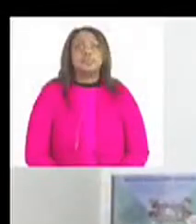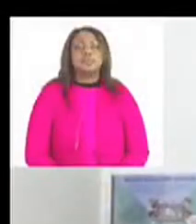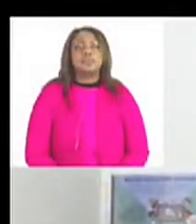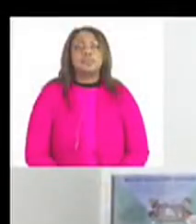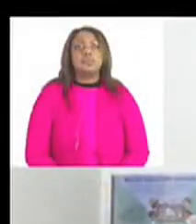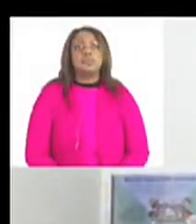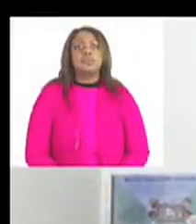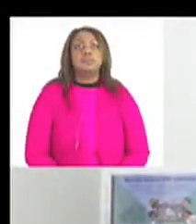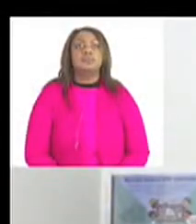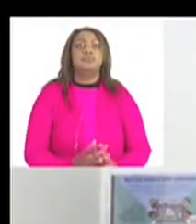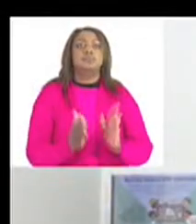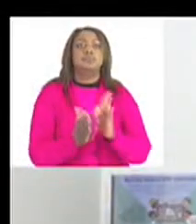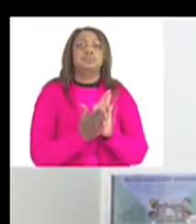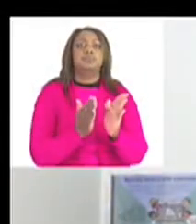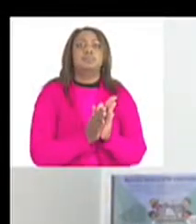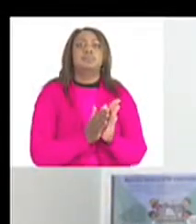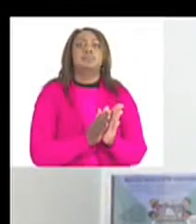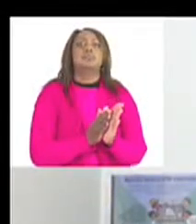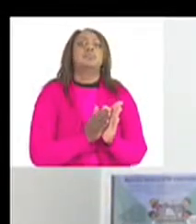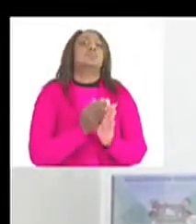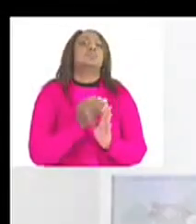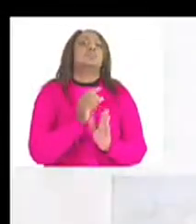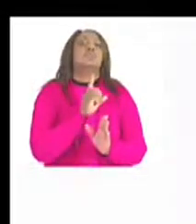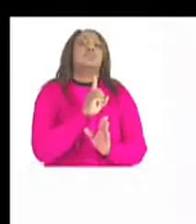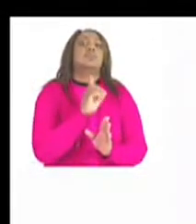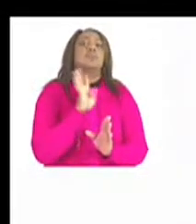let's turn on page 14